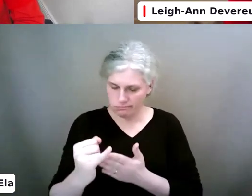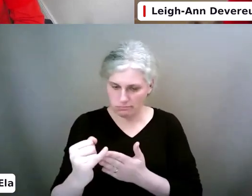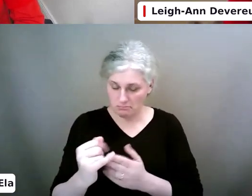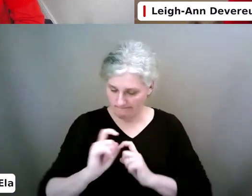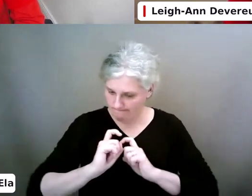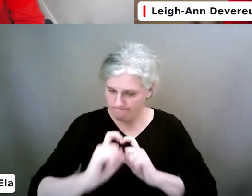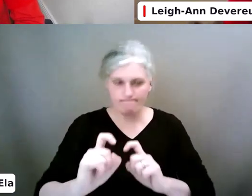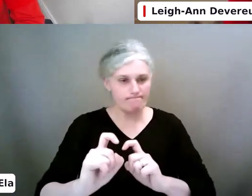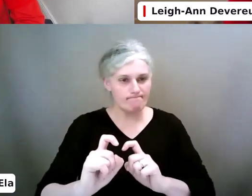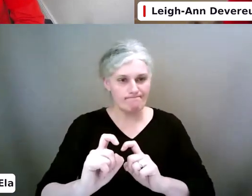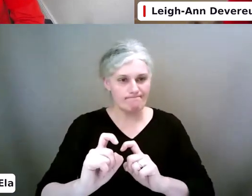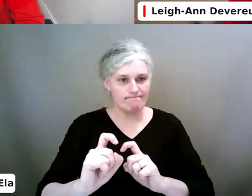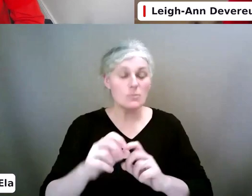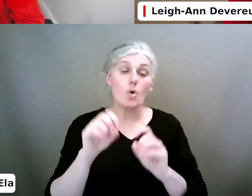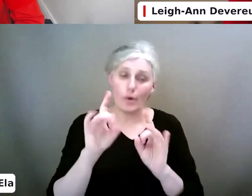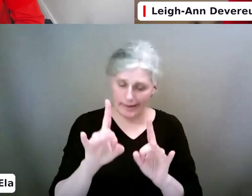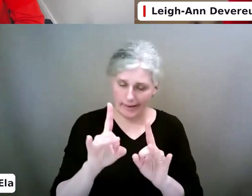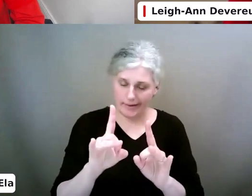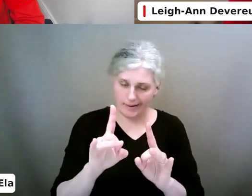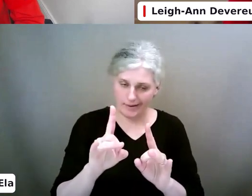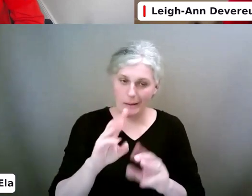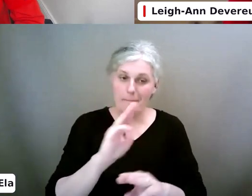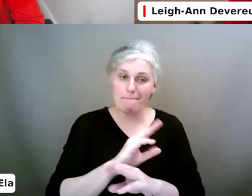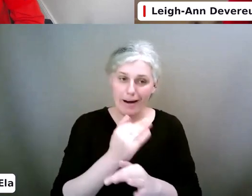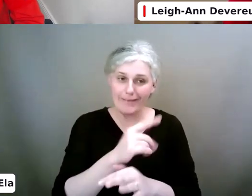it. It's OK as a parent to say no.